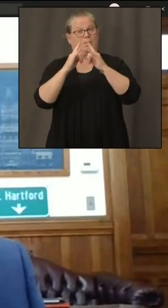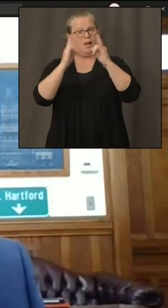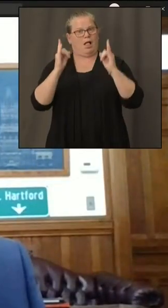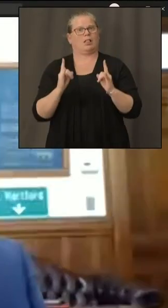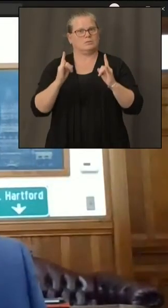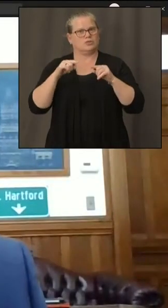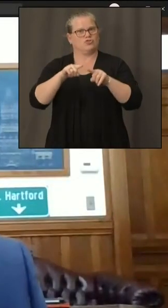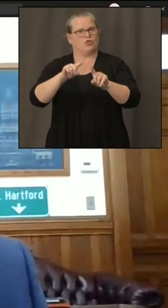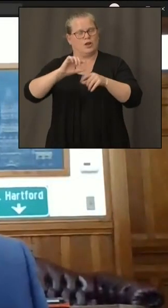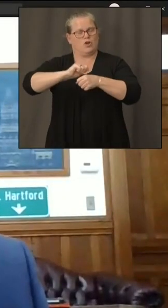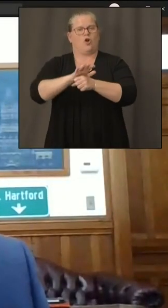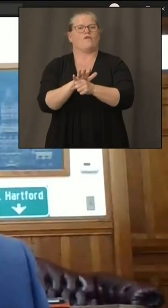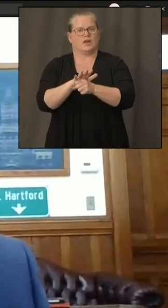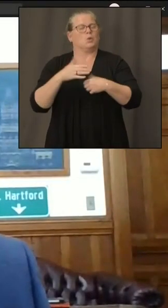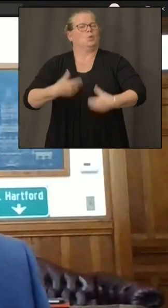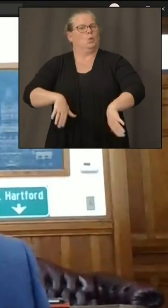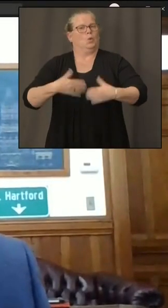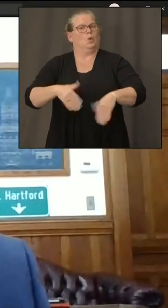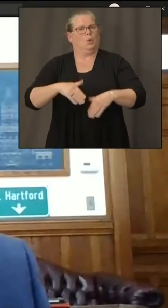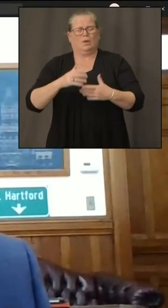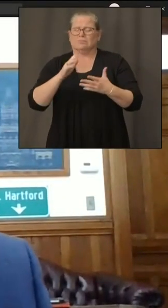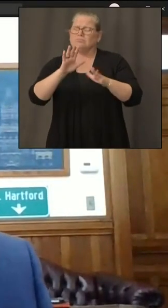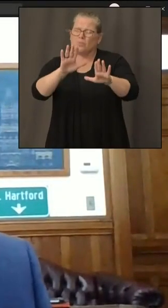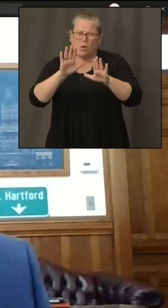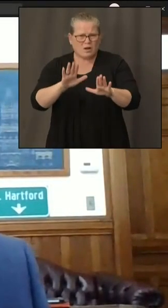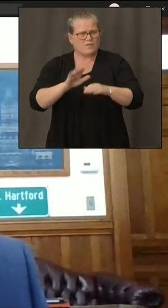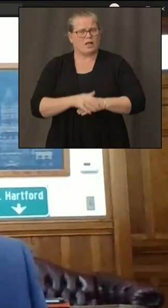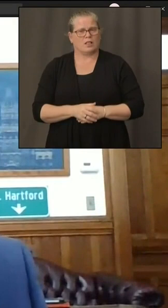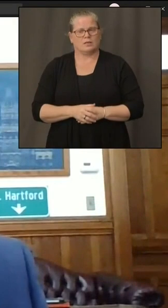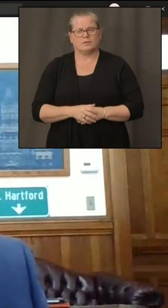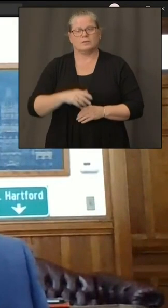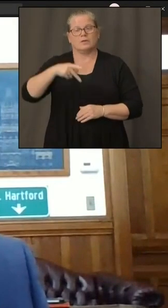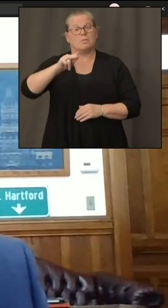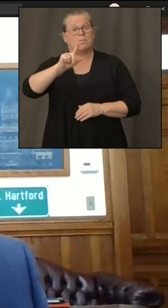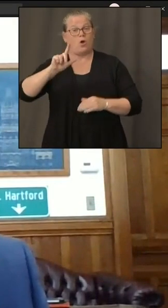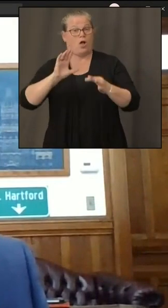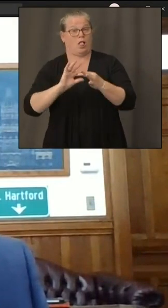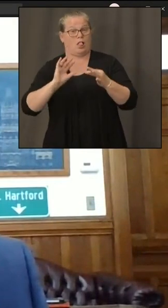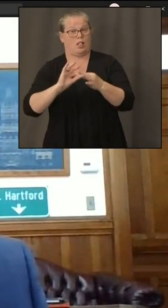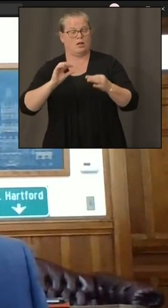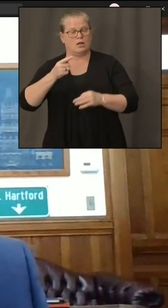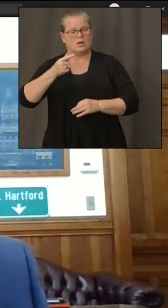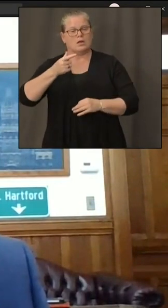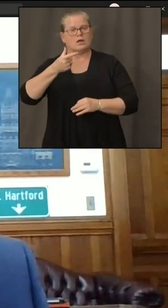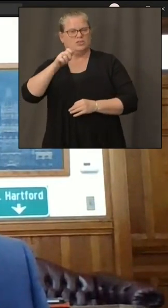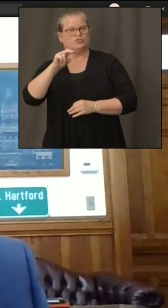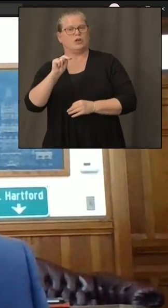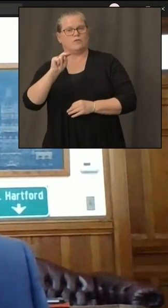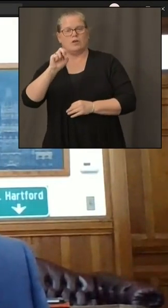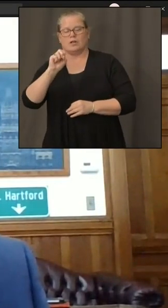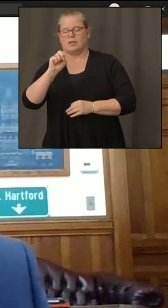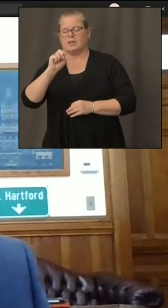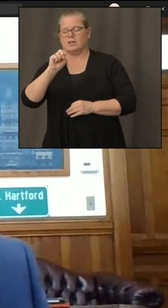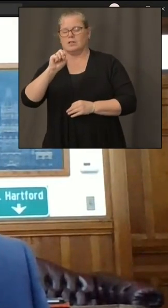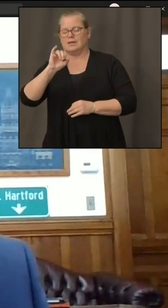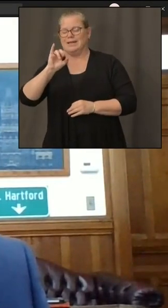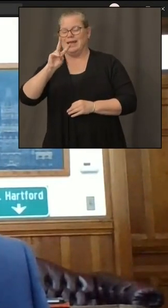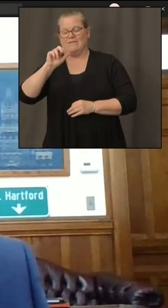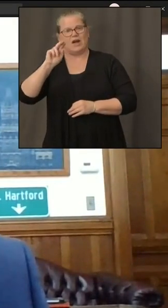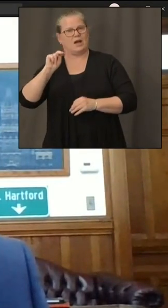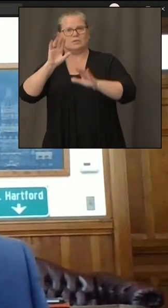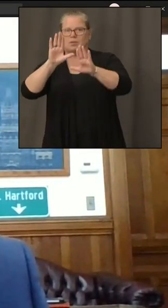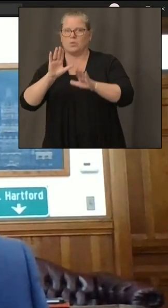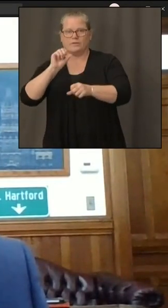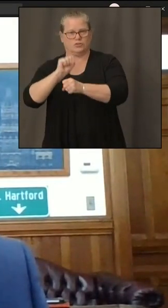general evan has done an amazing job in leading through it will be embedded with both